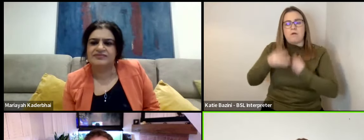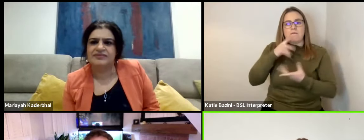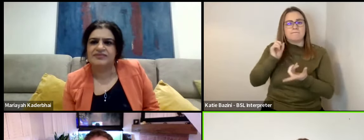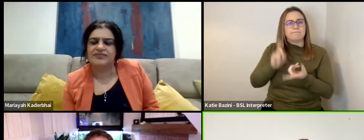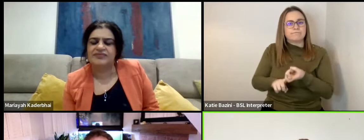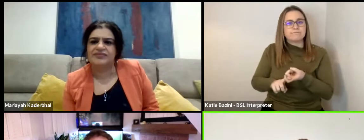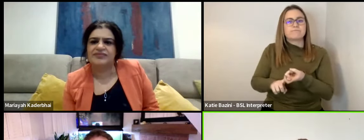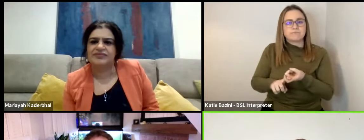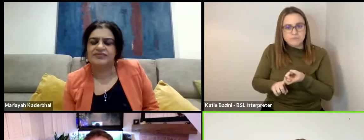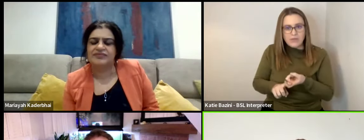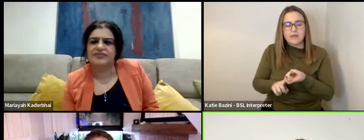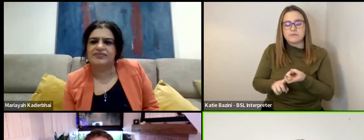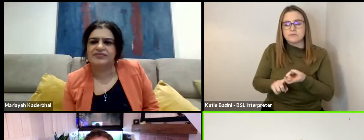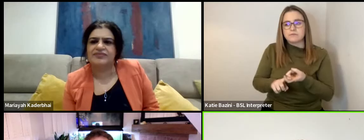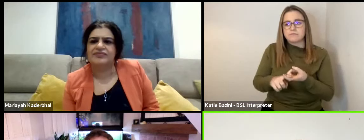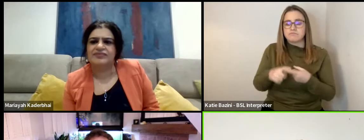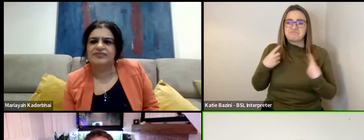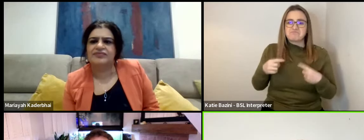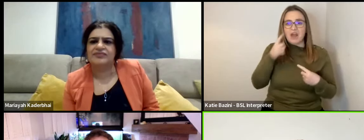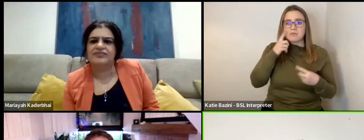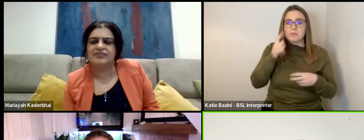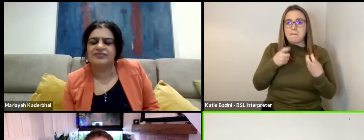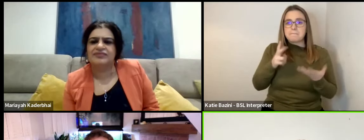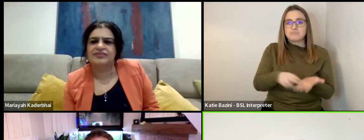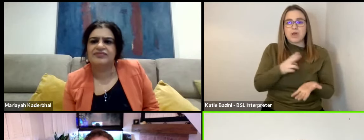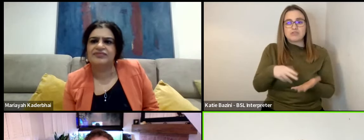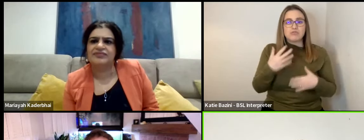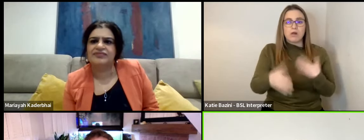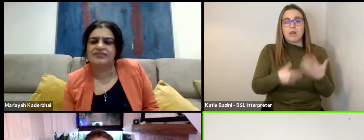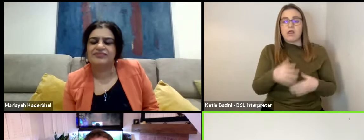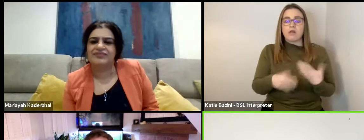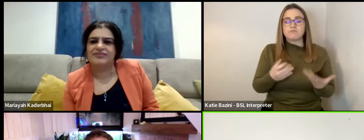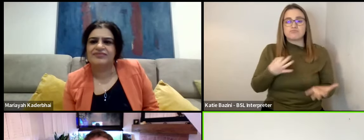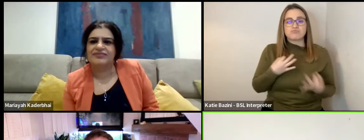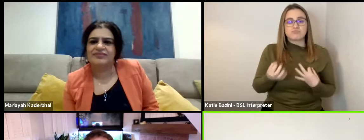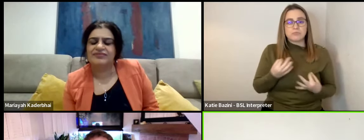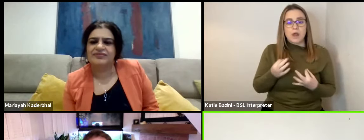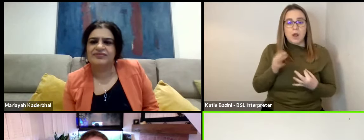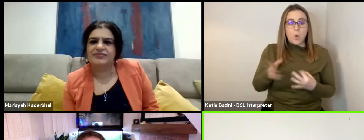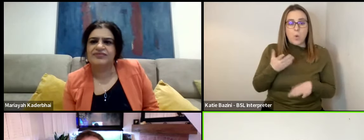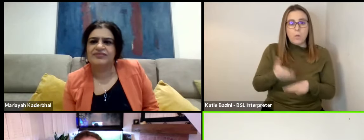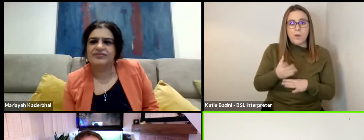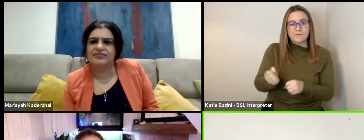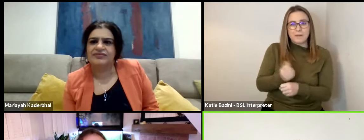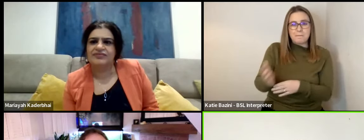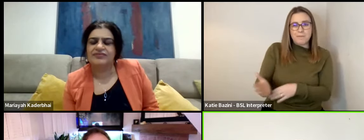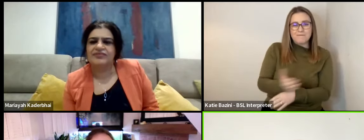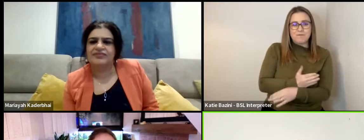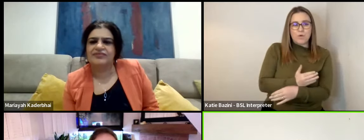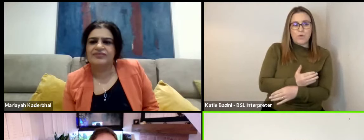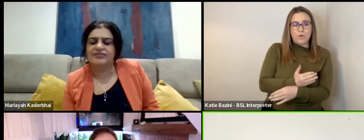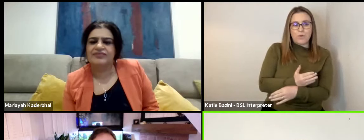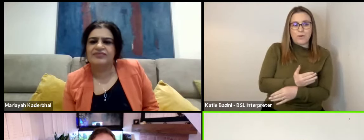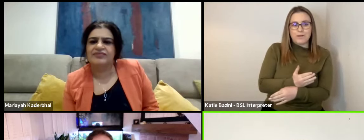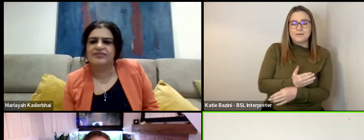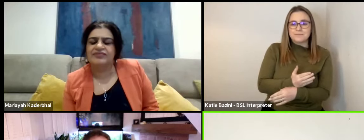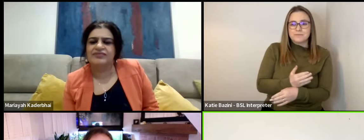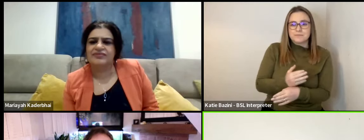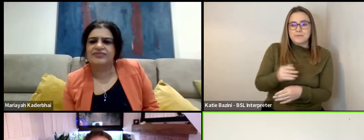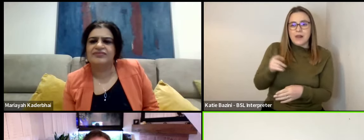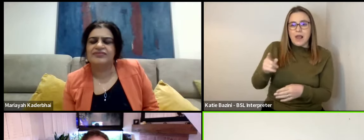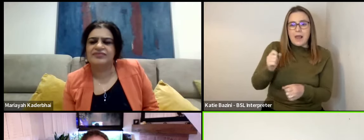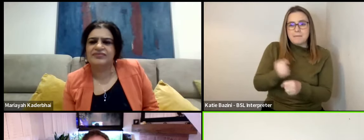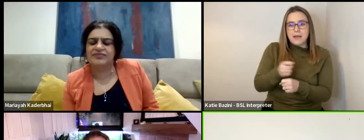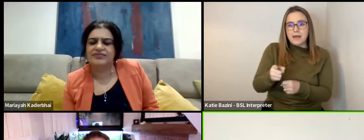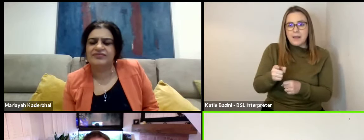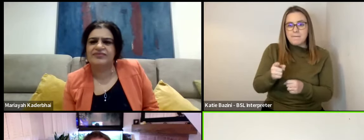it's then about just letting things be free. And all of it, all the work you do before stepping in front of a camera for me is about feeling